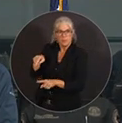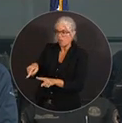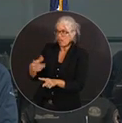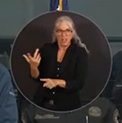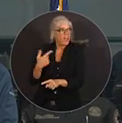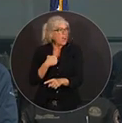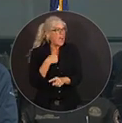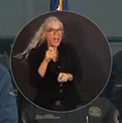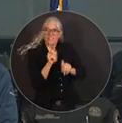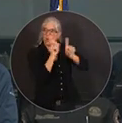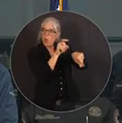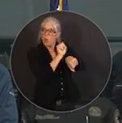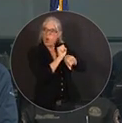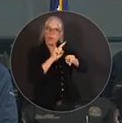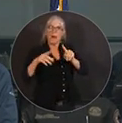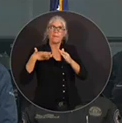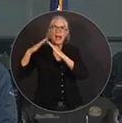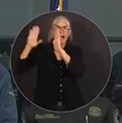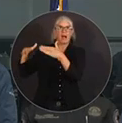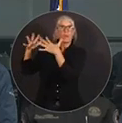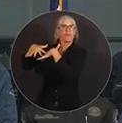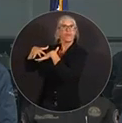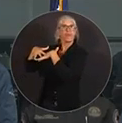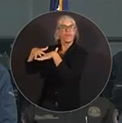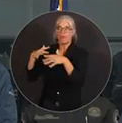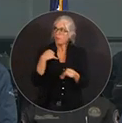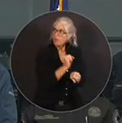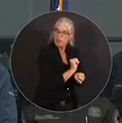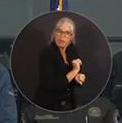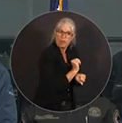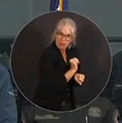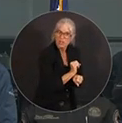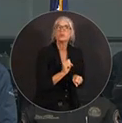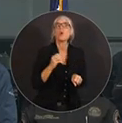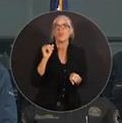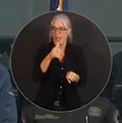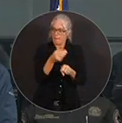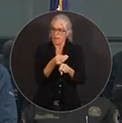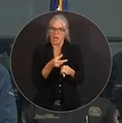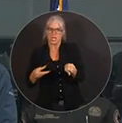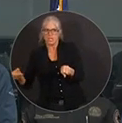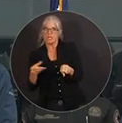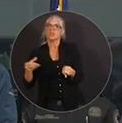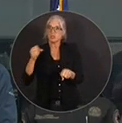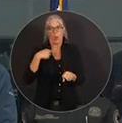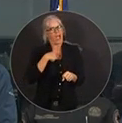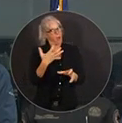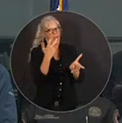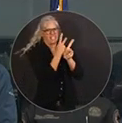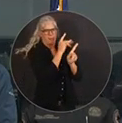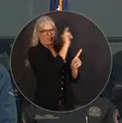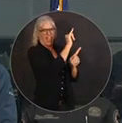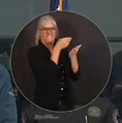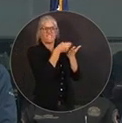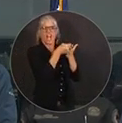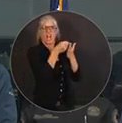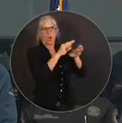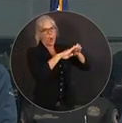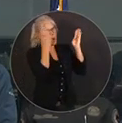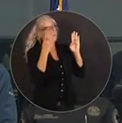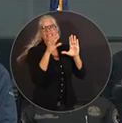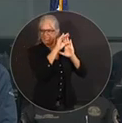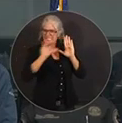the impacts of the storm. And I've directed Volunteer Florida to keep the fund activated. We want to continue to do what we can. So far,